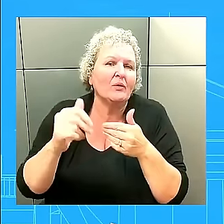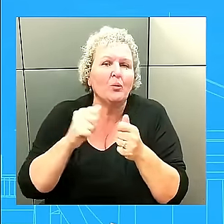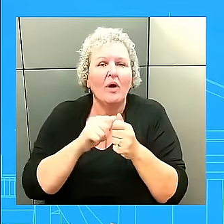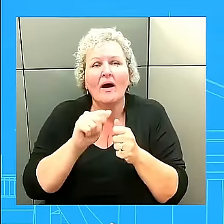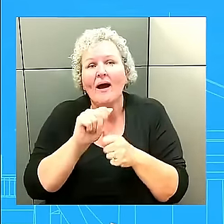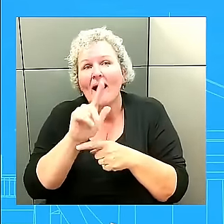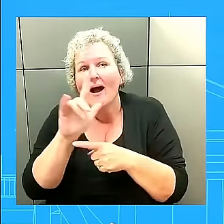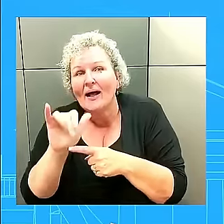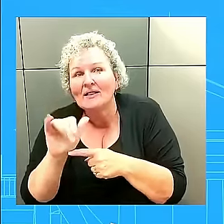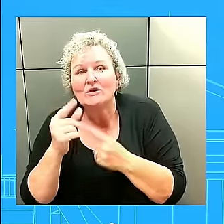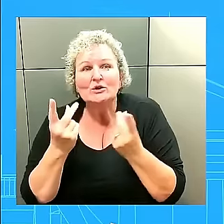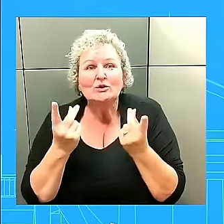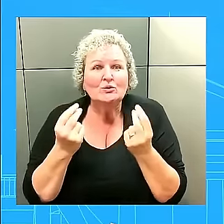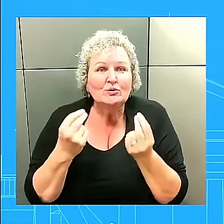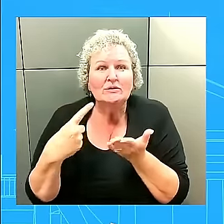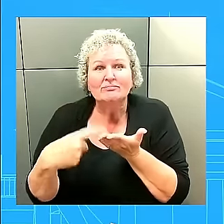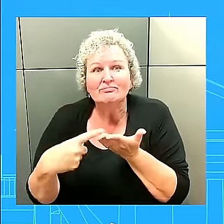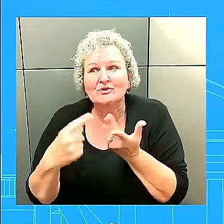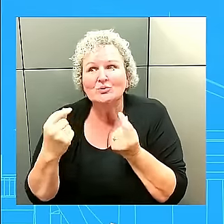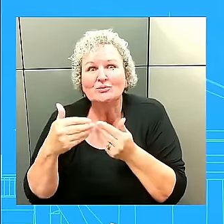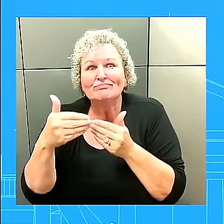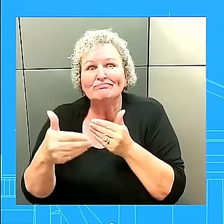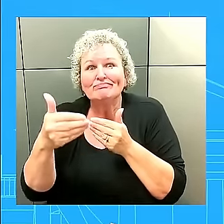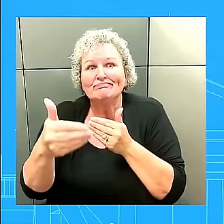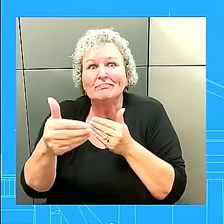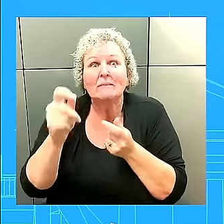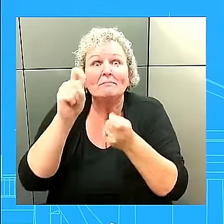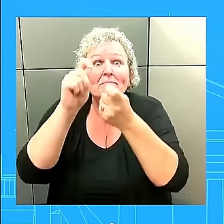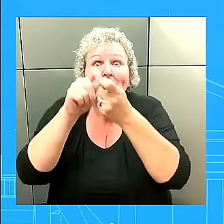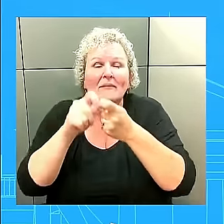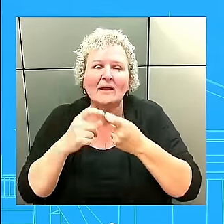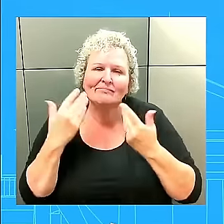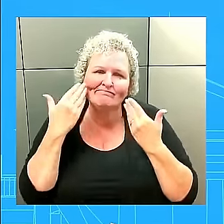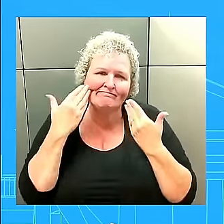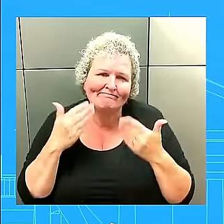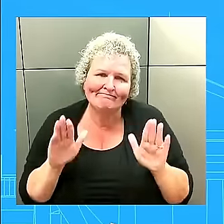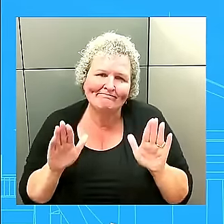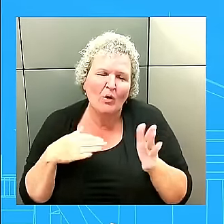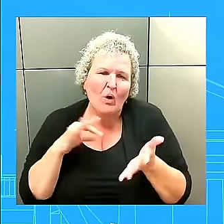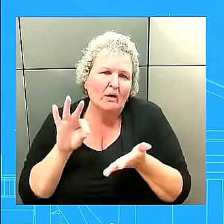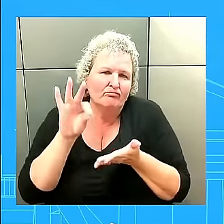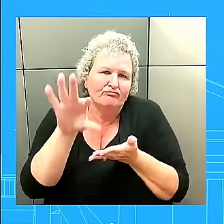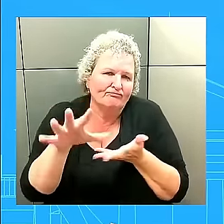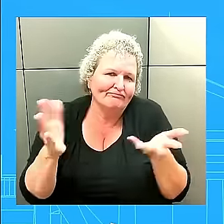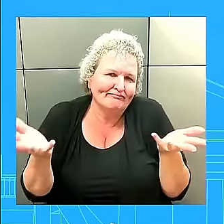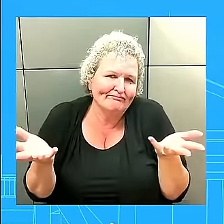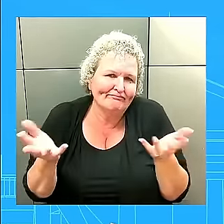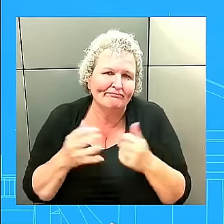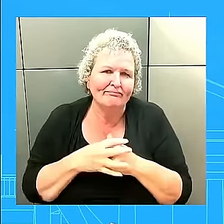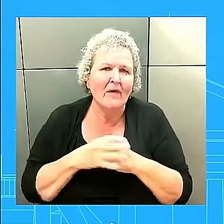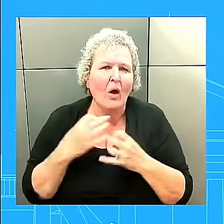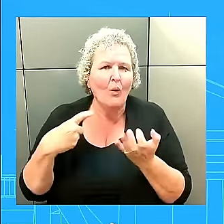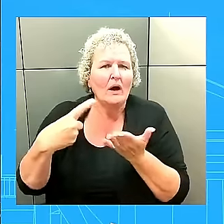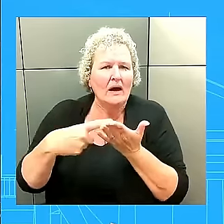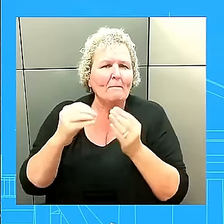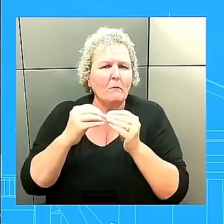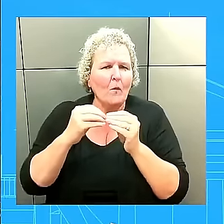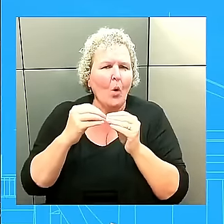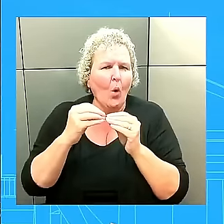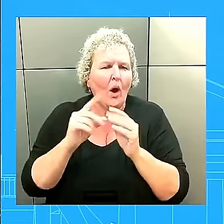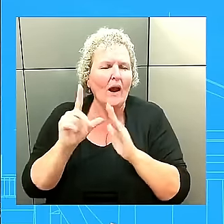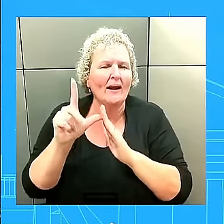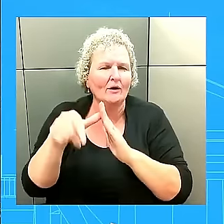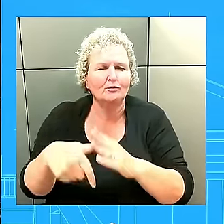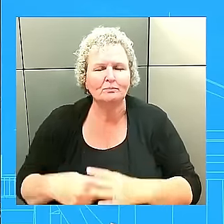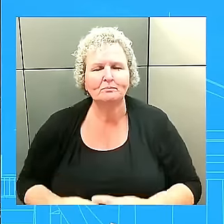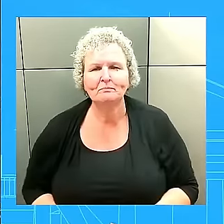today to go through any specific options, but we're going to have those conversations, and we have been. And China's a critical trading partner